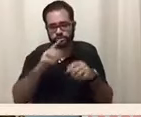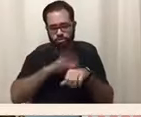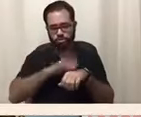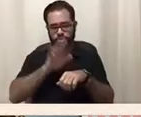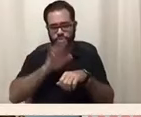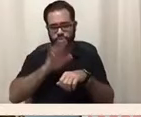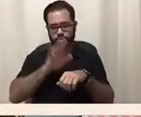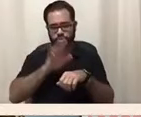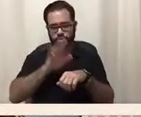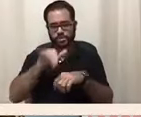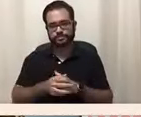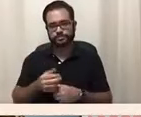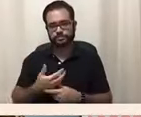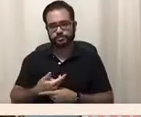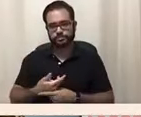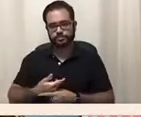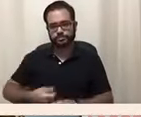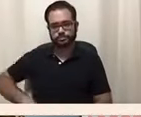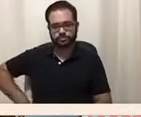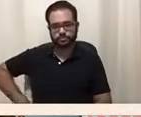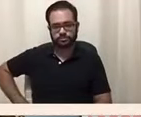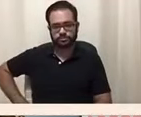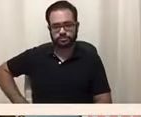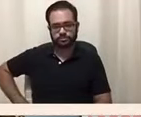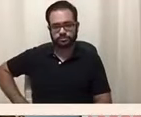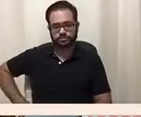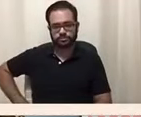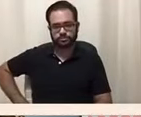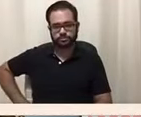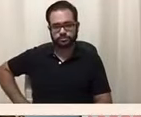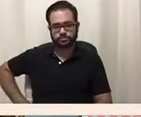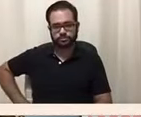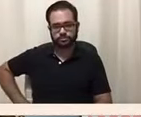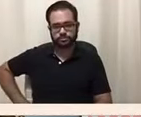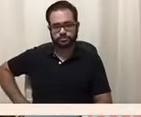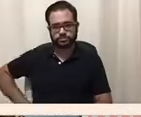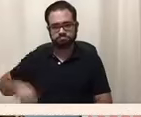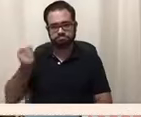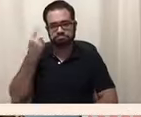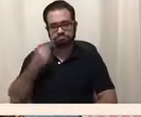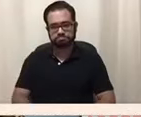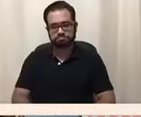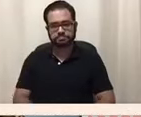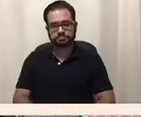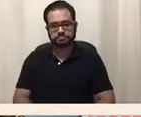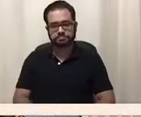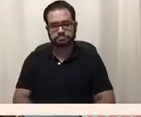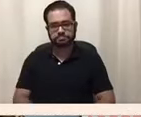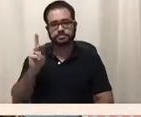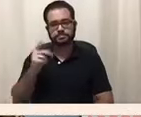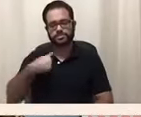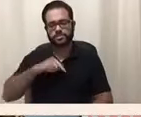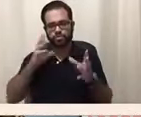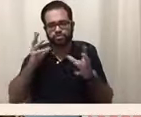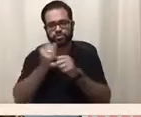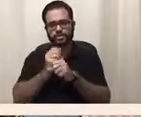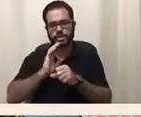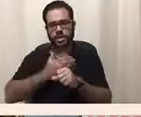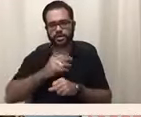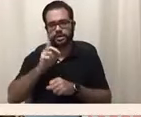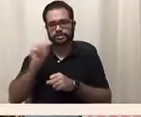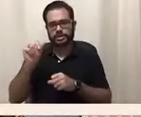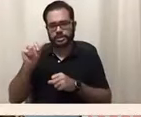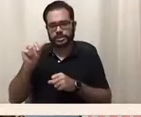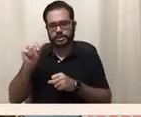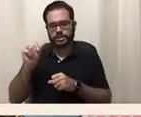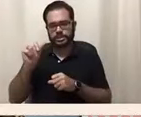That makes sense. Okay, so as we wrap up our disability history, just want to let you all